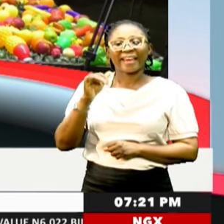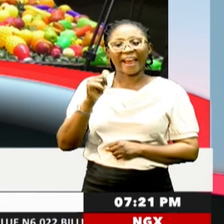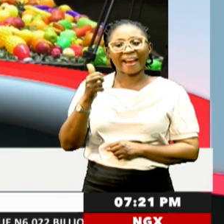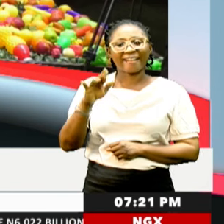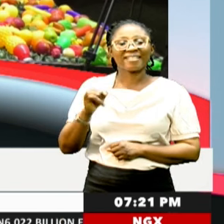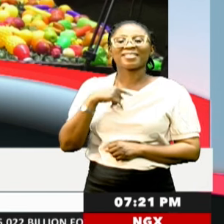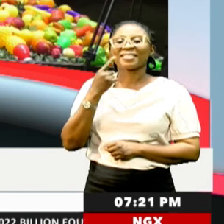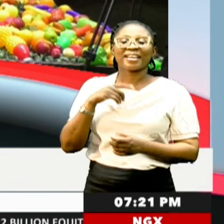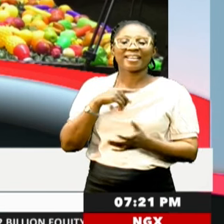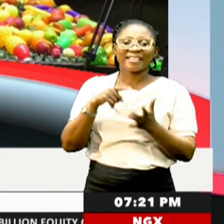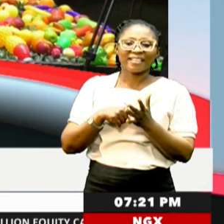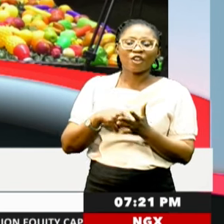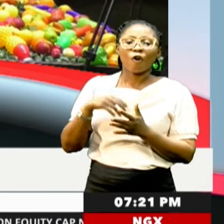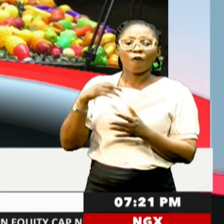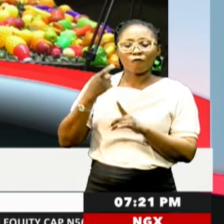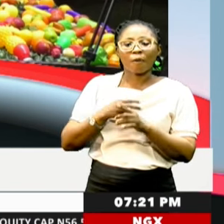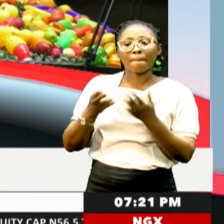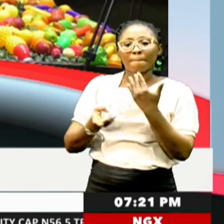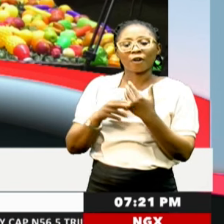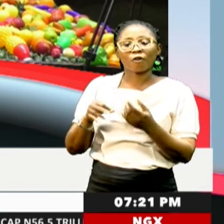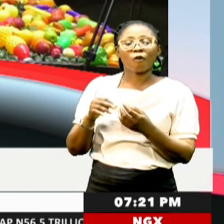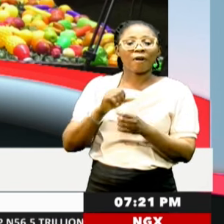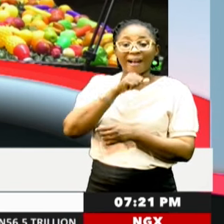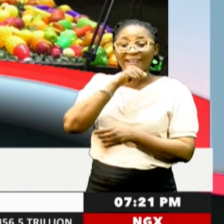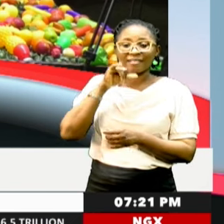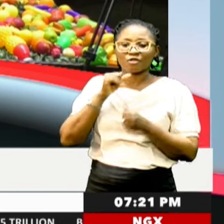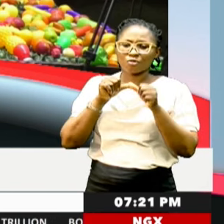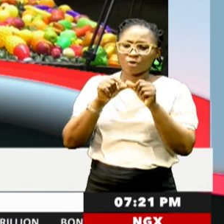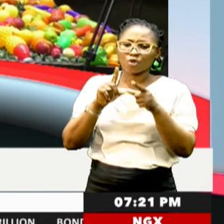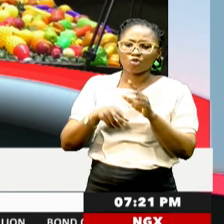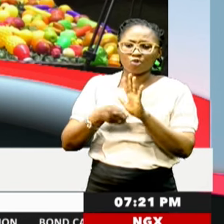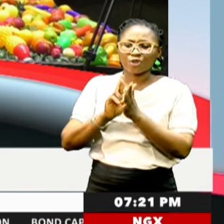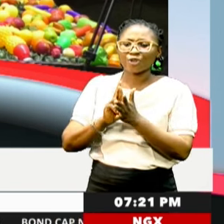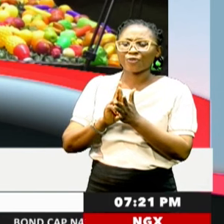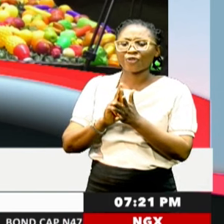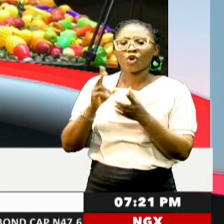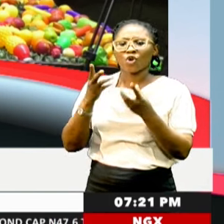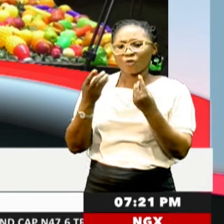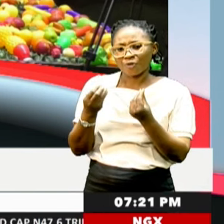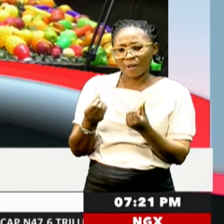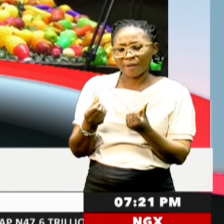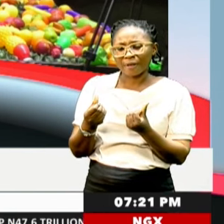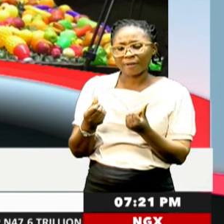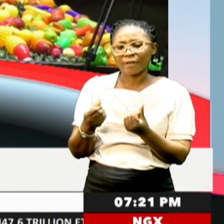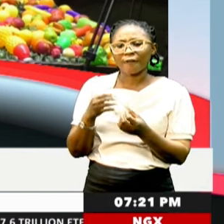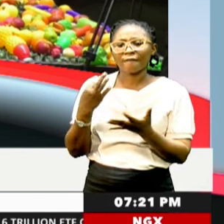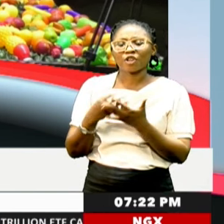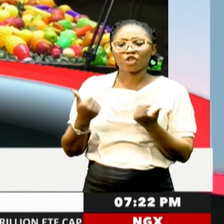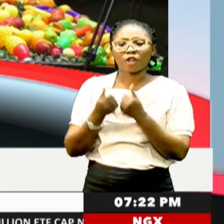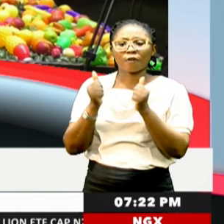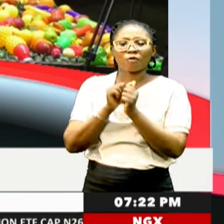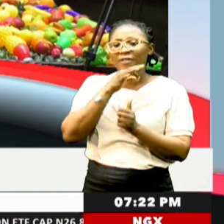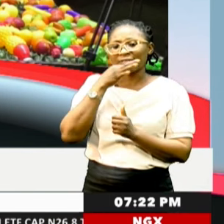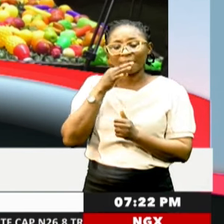recapitalization of the Bank of Agriculture is underway with a view to addressing financial challenges associated with farming.